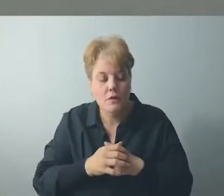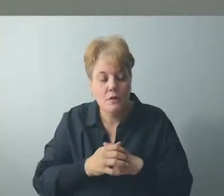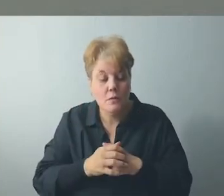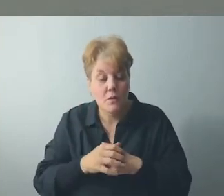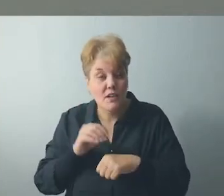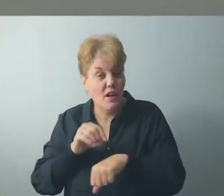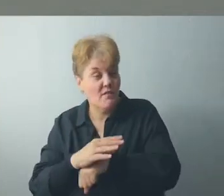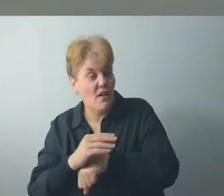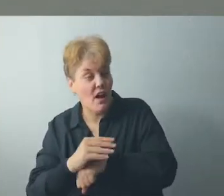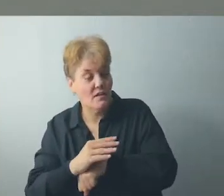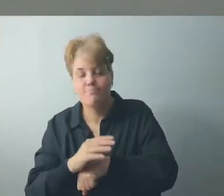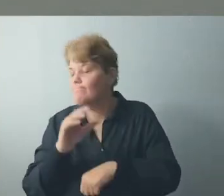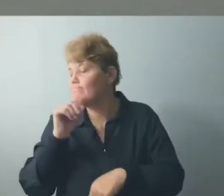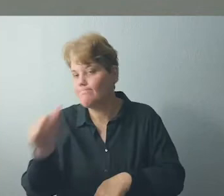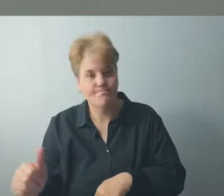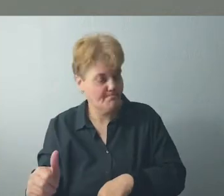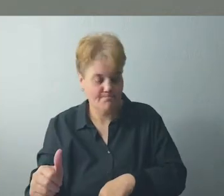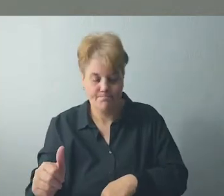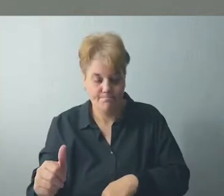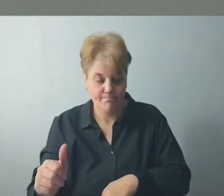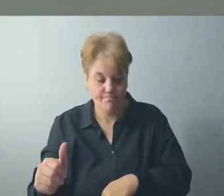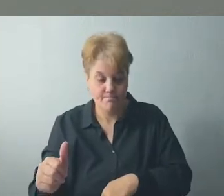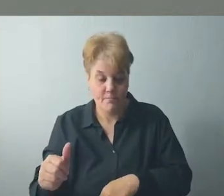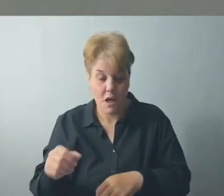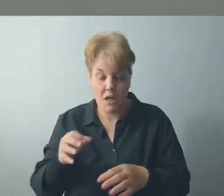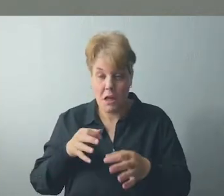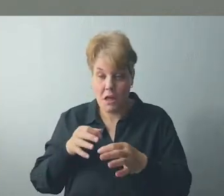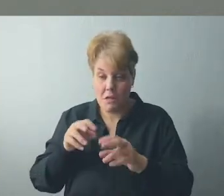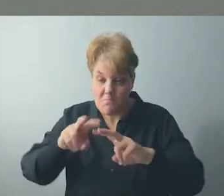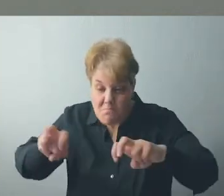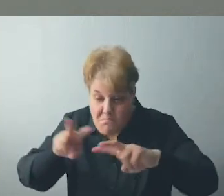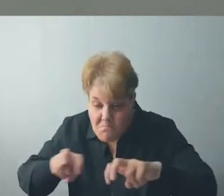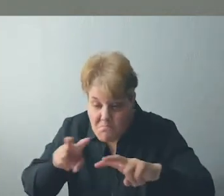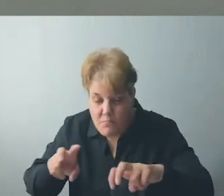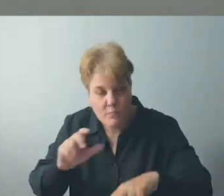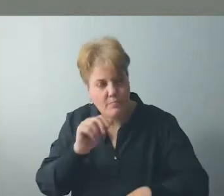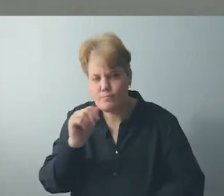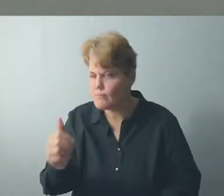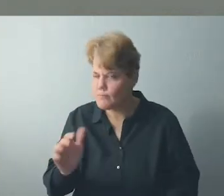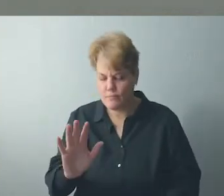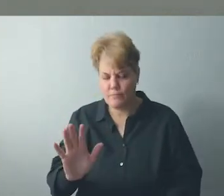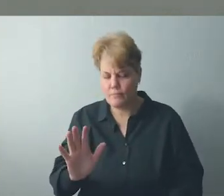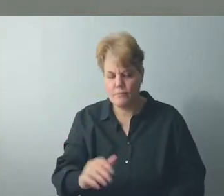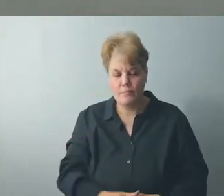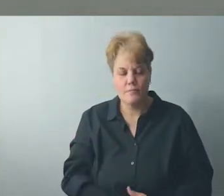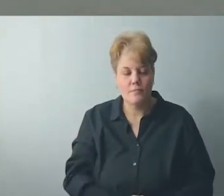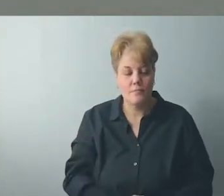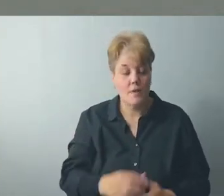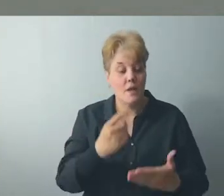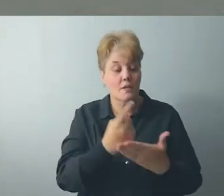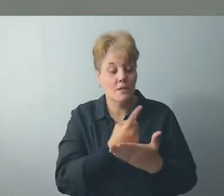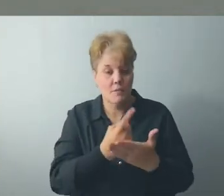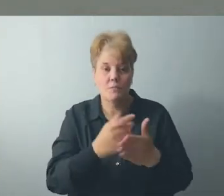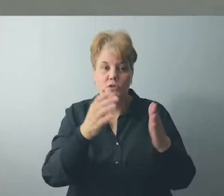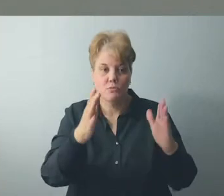He just gives them a warm smile, asks if they'd like to talk, and invites them back to his house for tea.